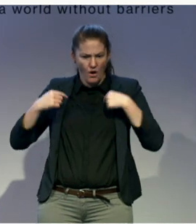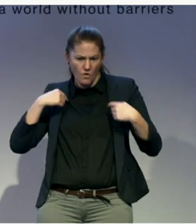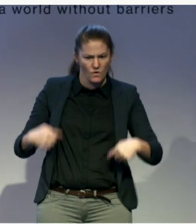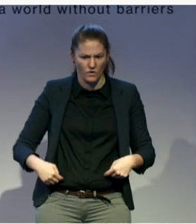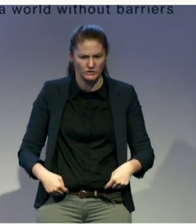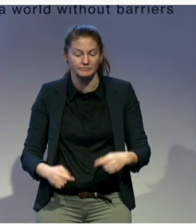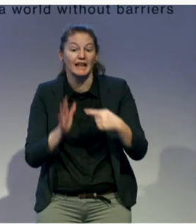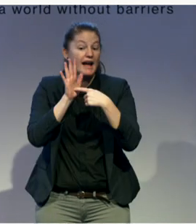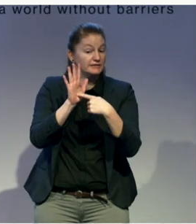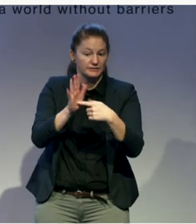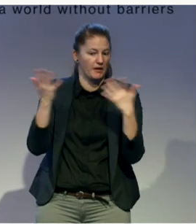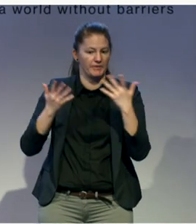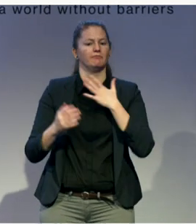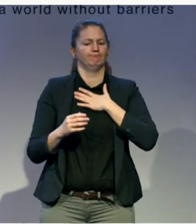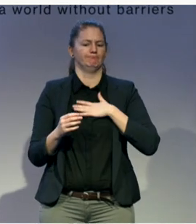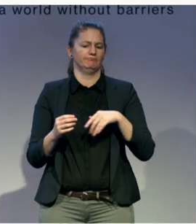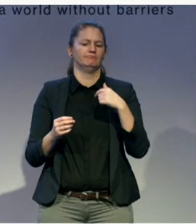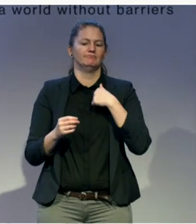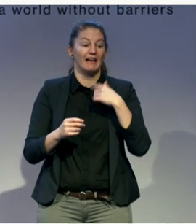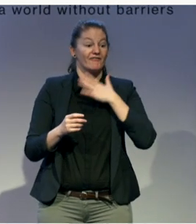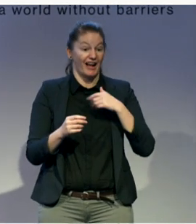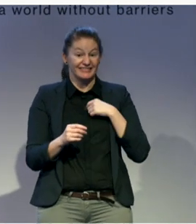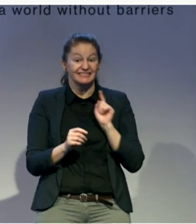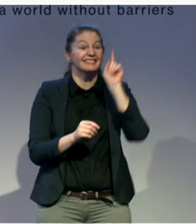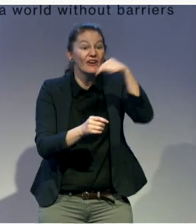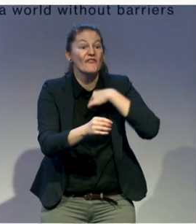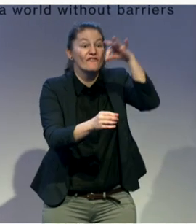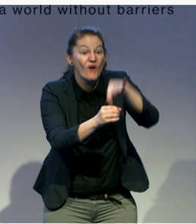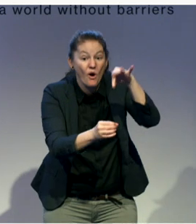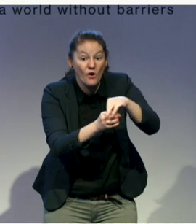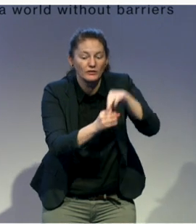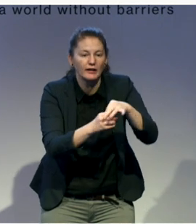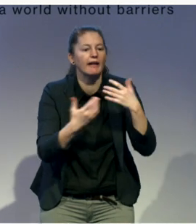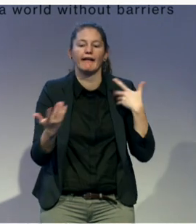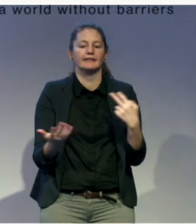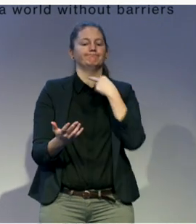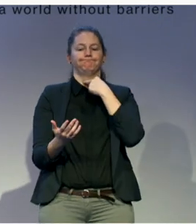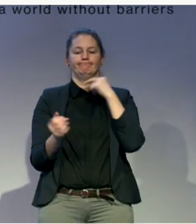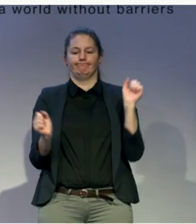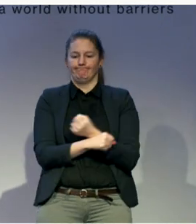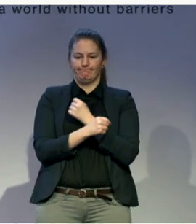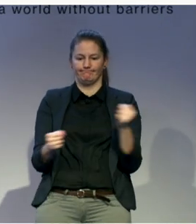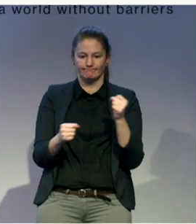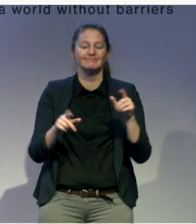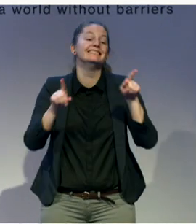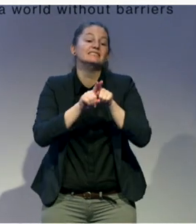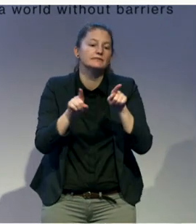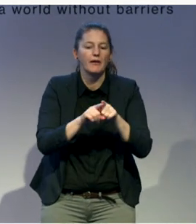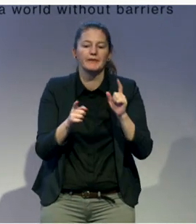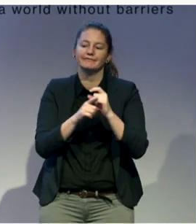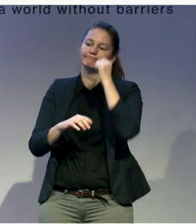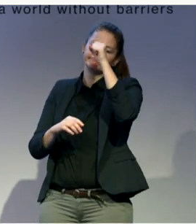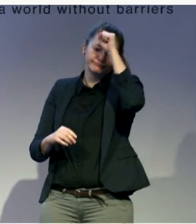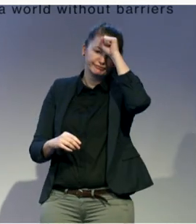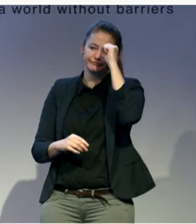to be able to do so. Additionally, stereotypes and segregation can lead to a low recruitment of people with disabilities